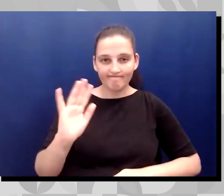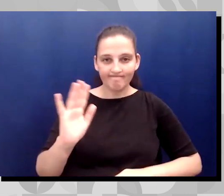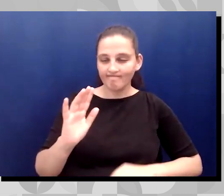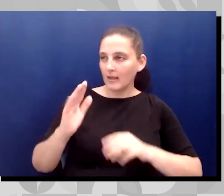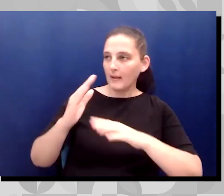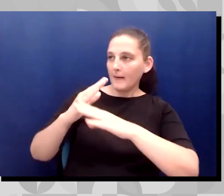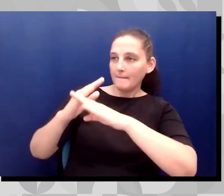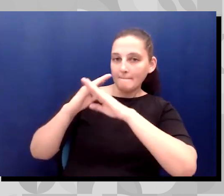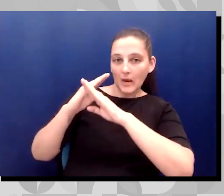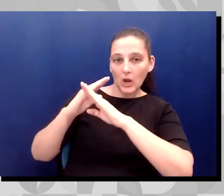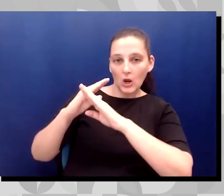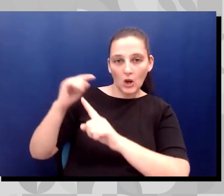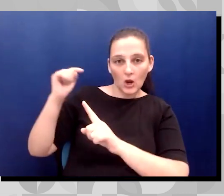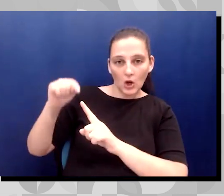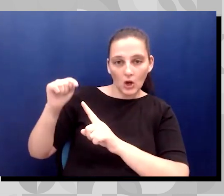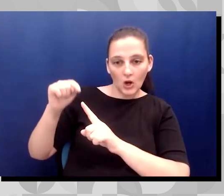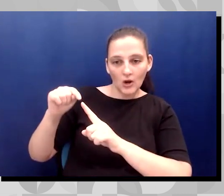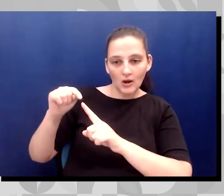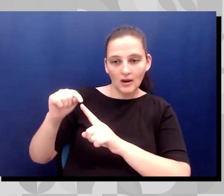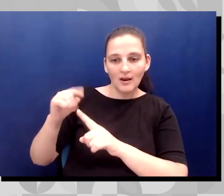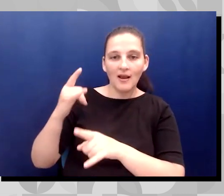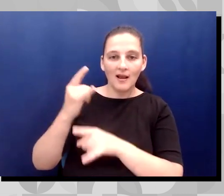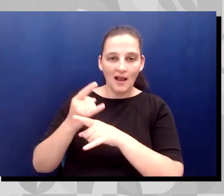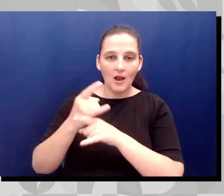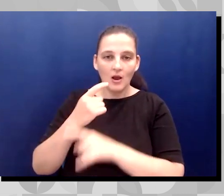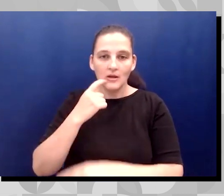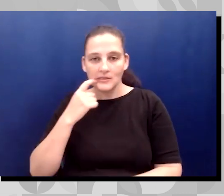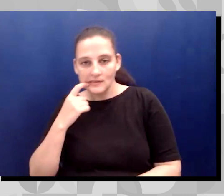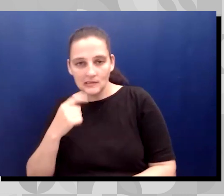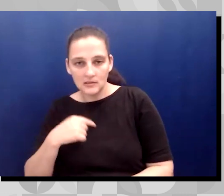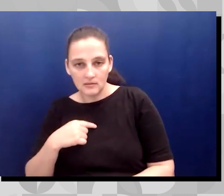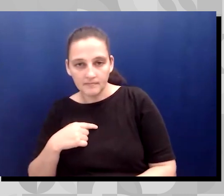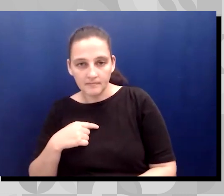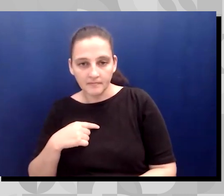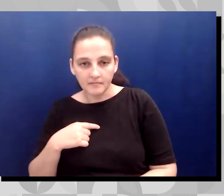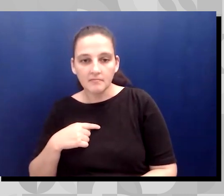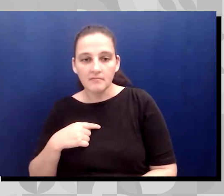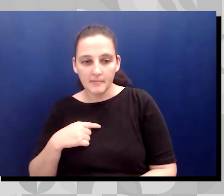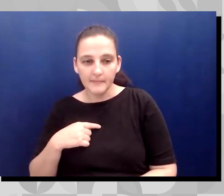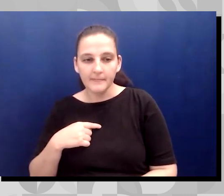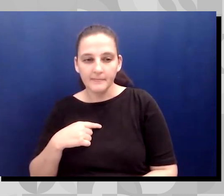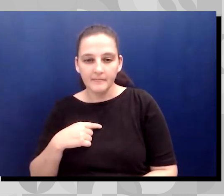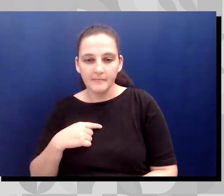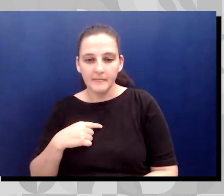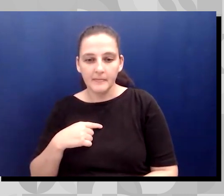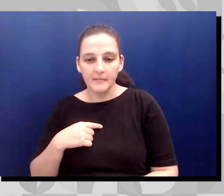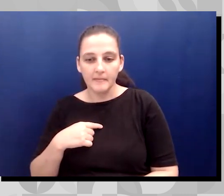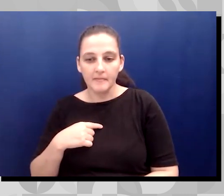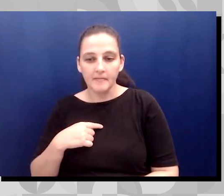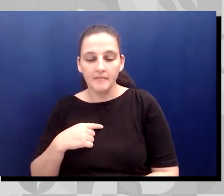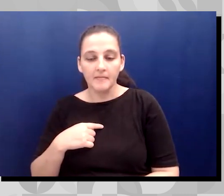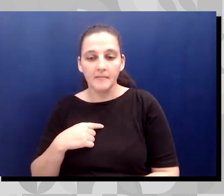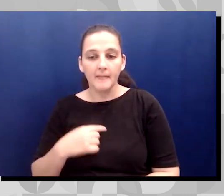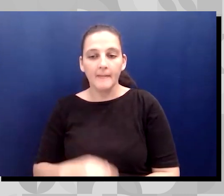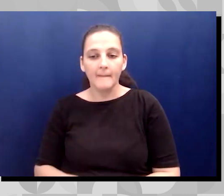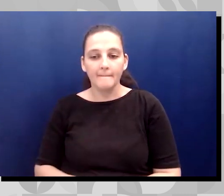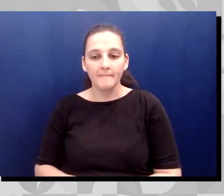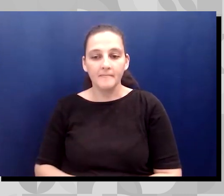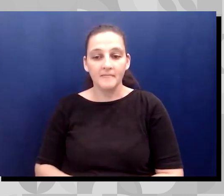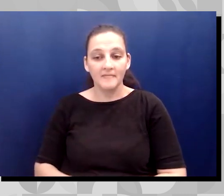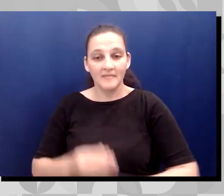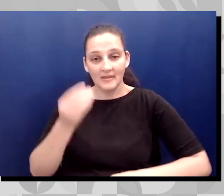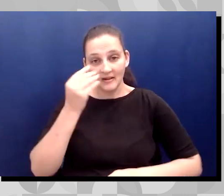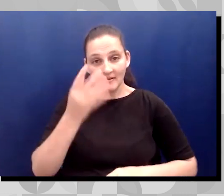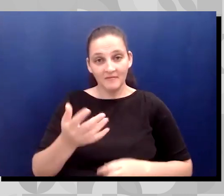my alcoholism. I will share that today. I am 130 days